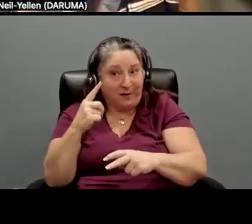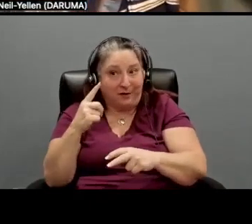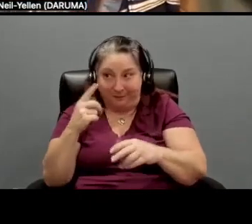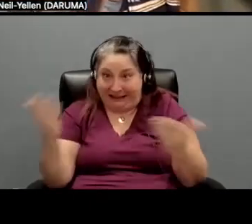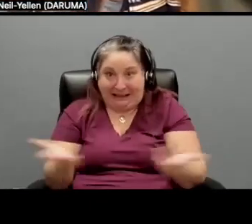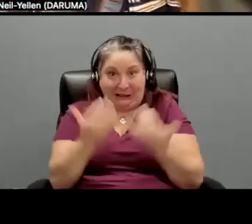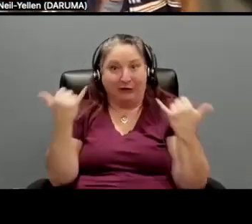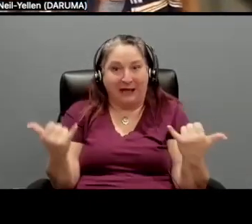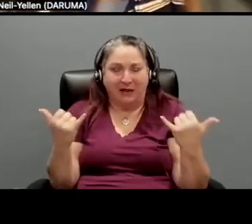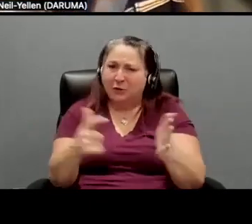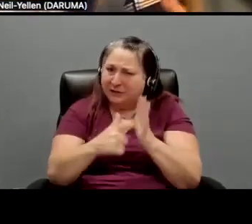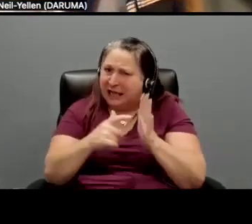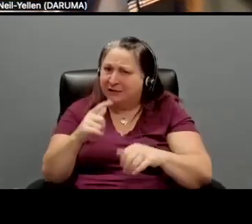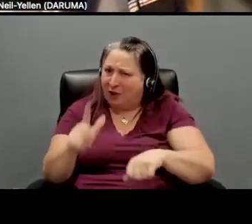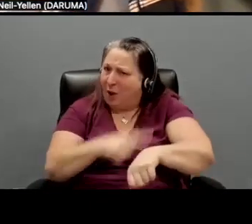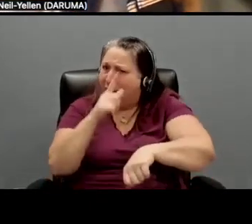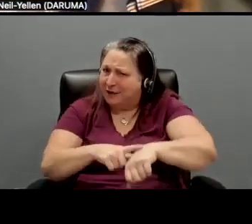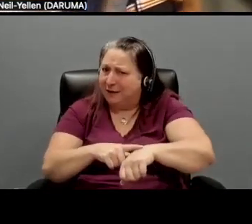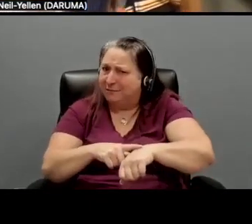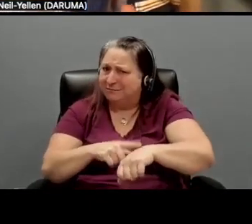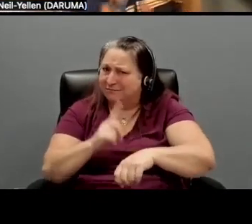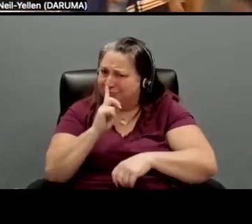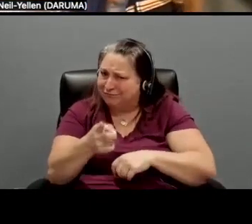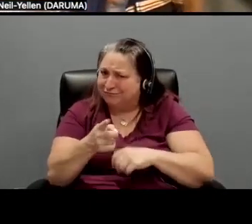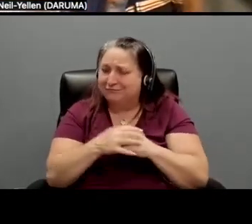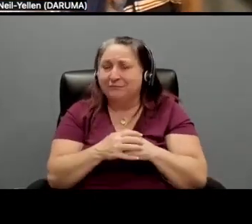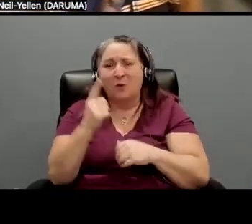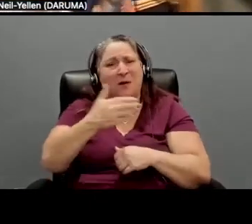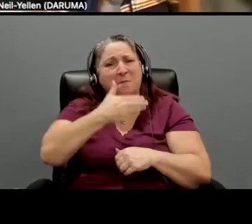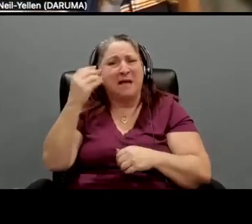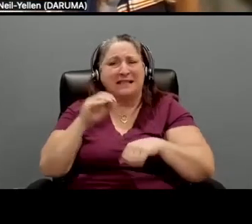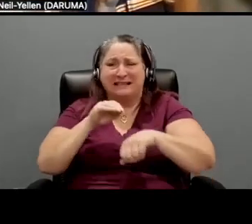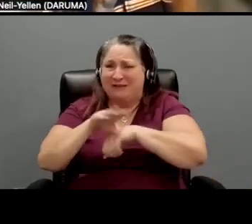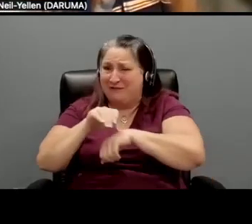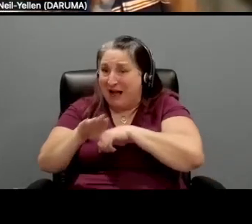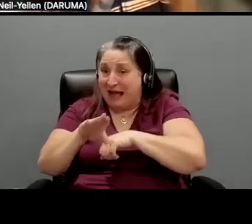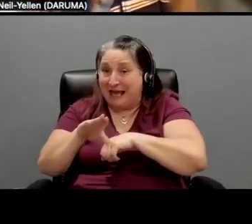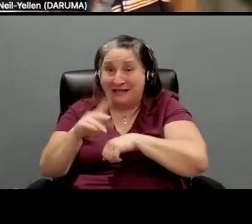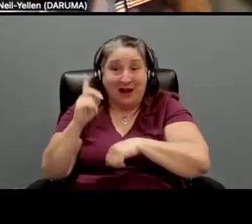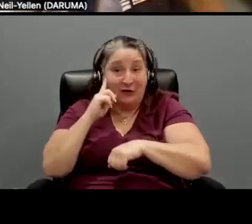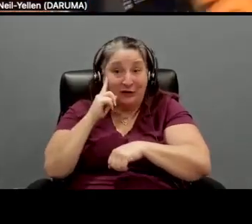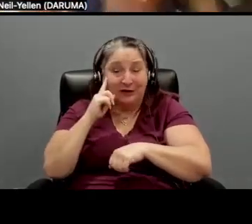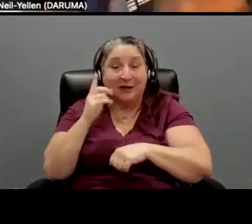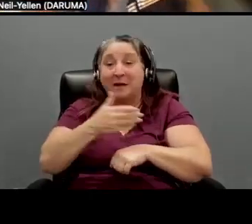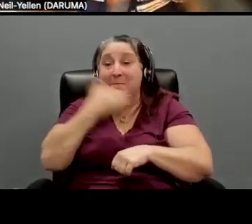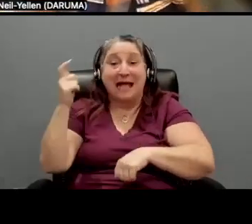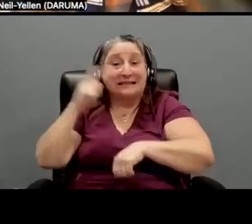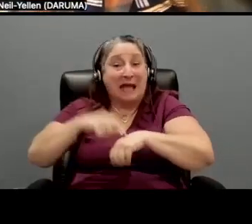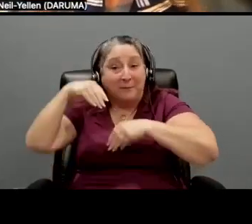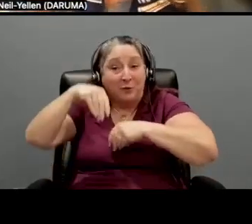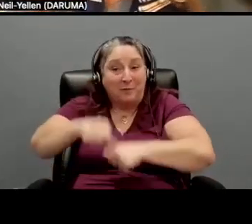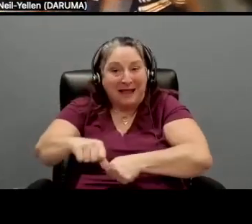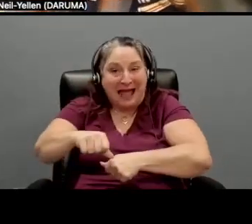takes a long time. One of the best pieces of advice that I've ever heard is that the best time to plant a tree was 20 years